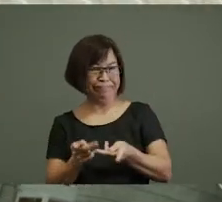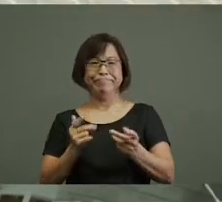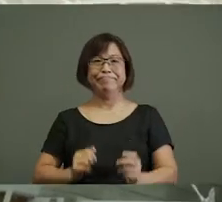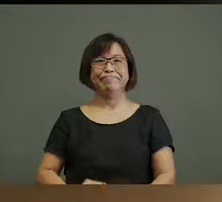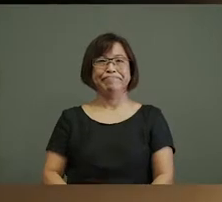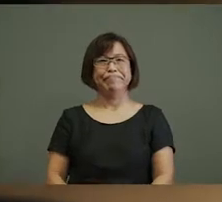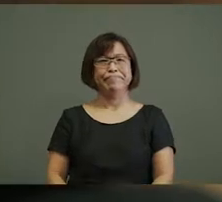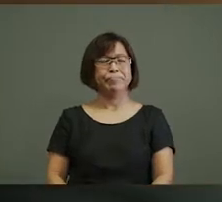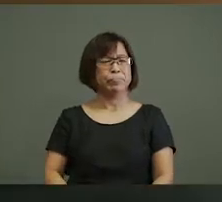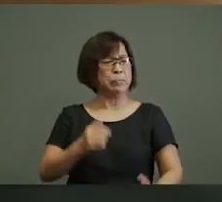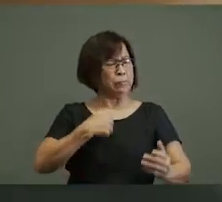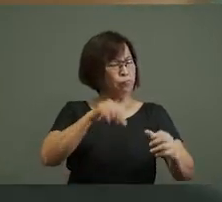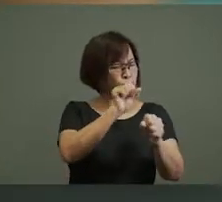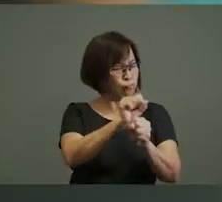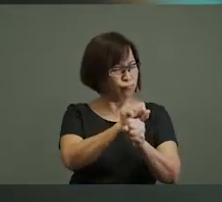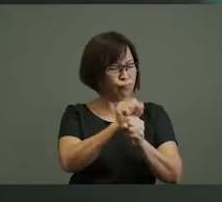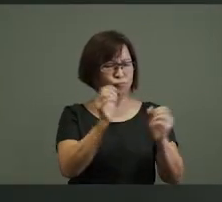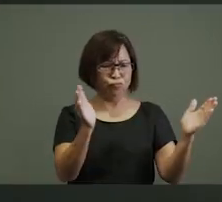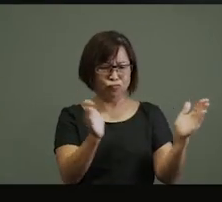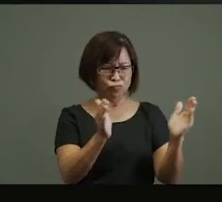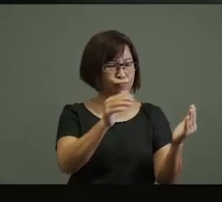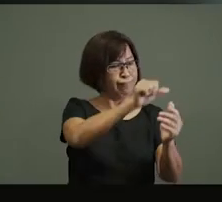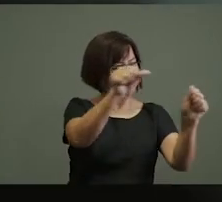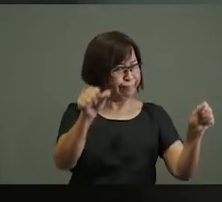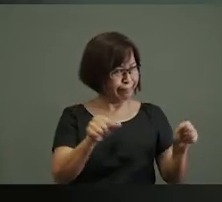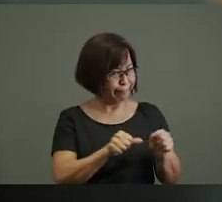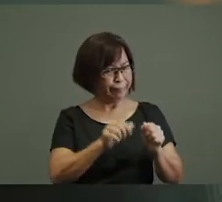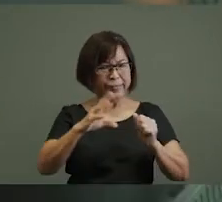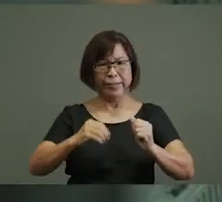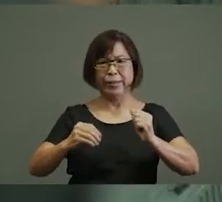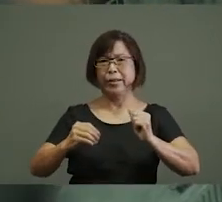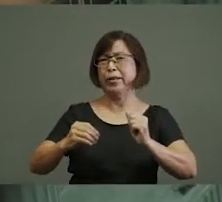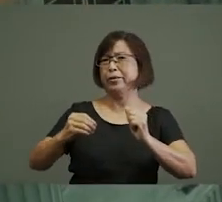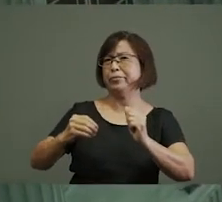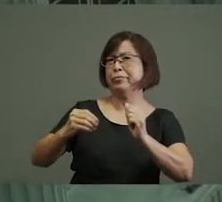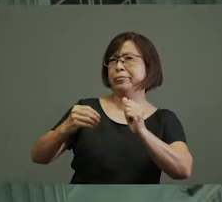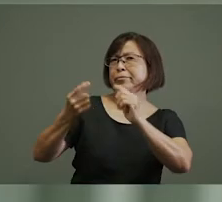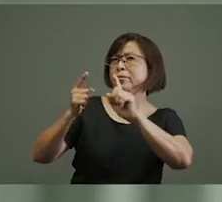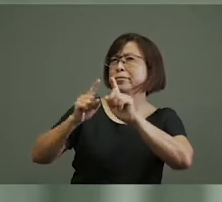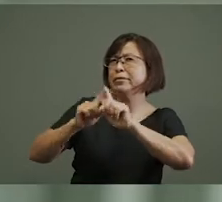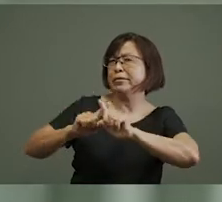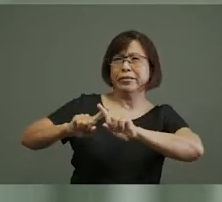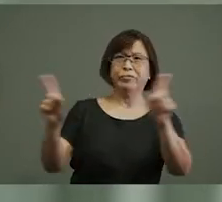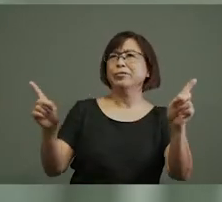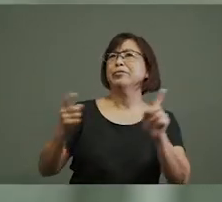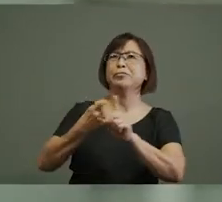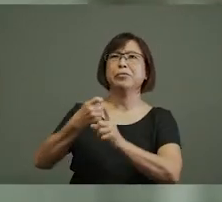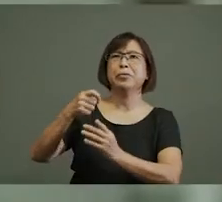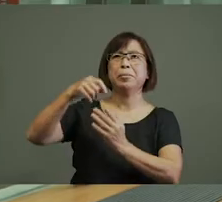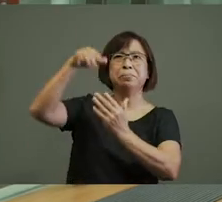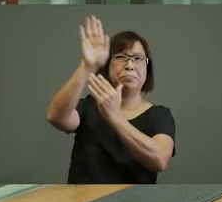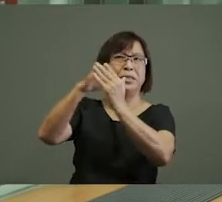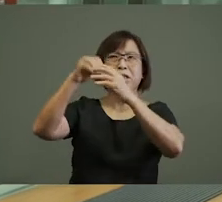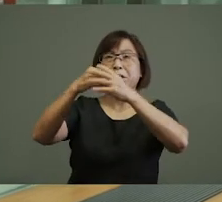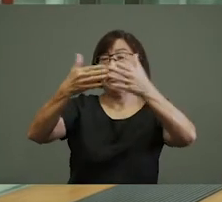Atrium. So one of the difference painting on a smaller scale versus something like a public installation like this is